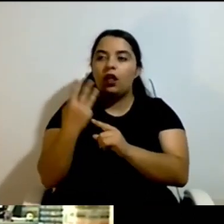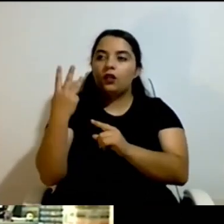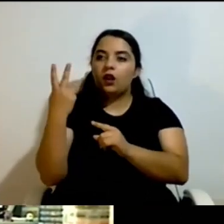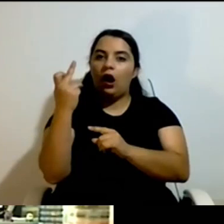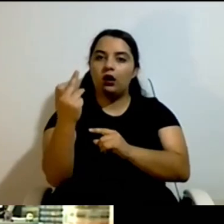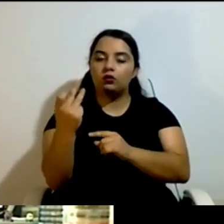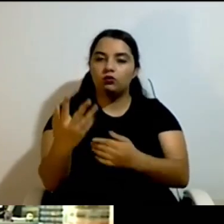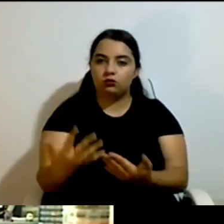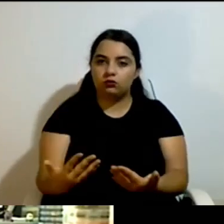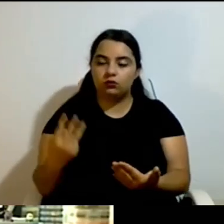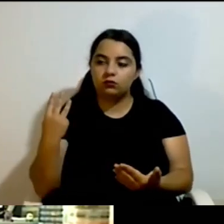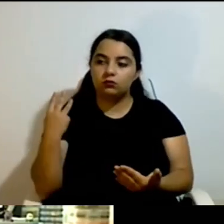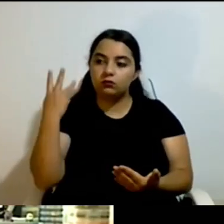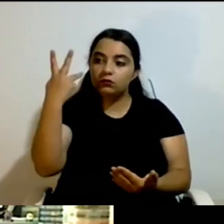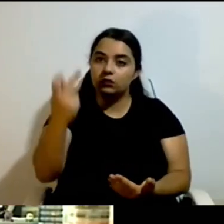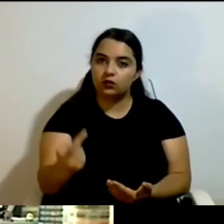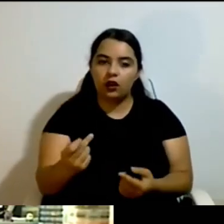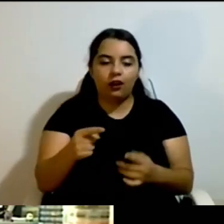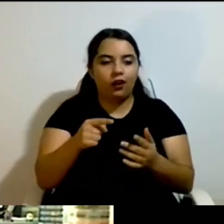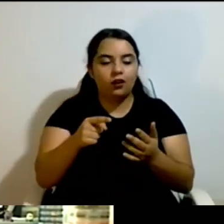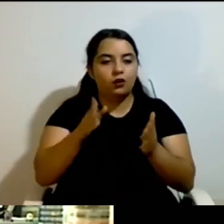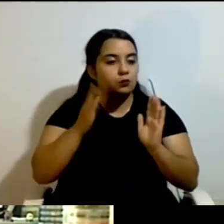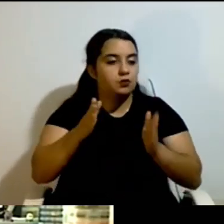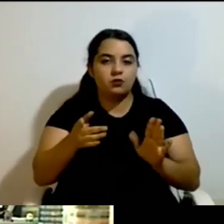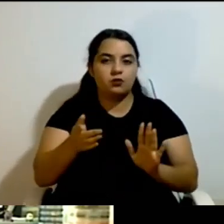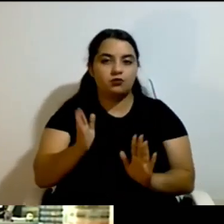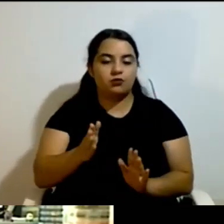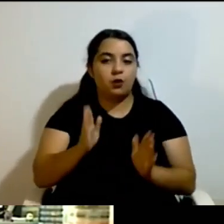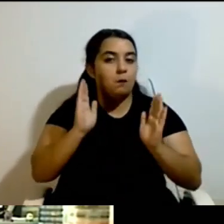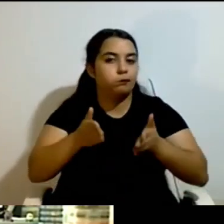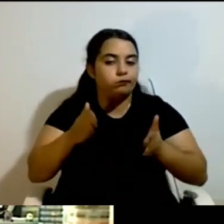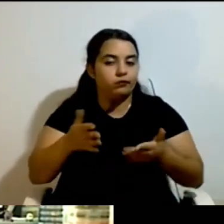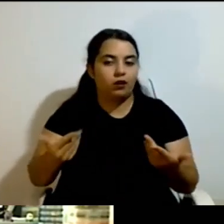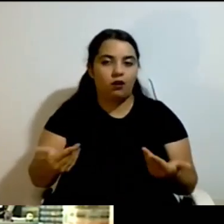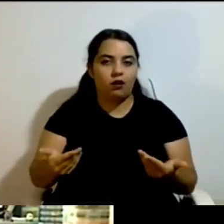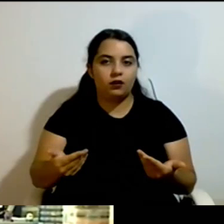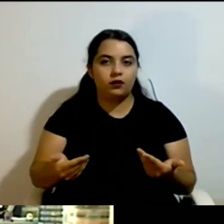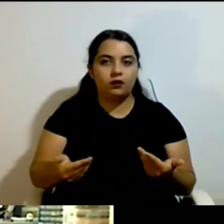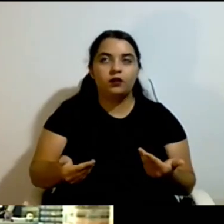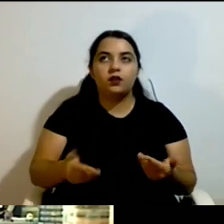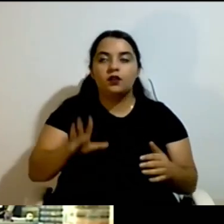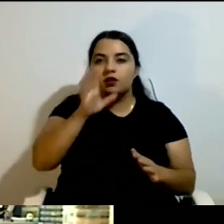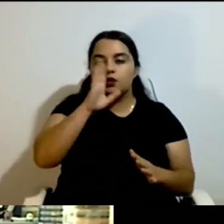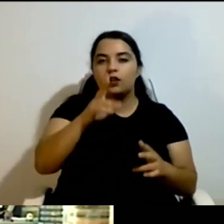by ourselves, we don't. If we have a question, we send you an email. And usually we gave, of course,